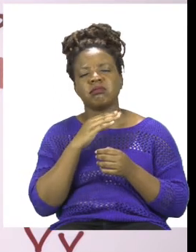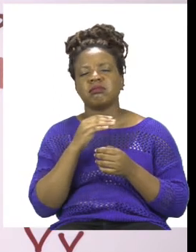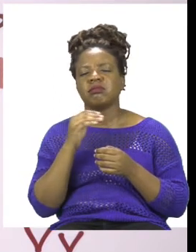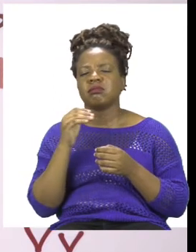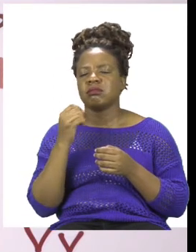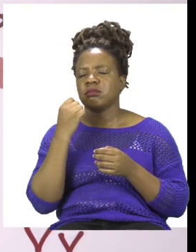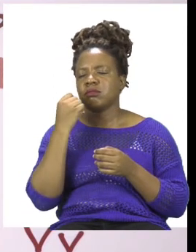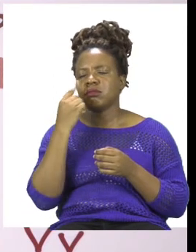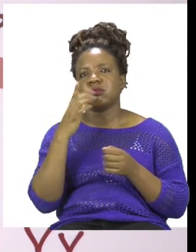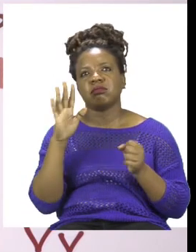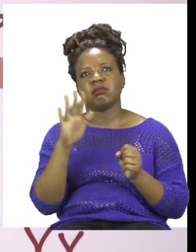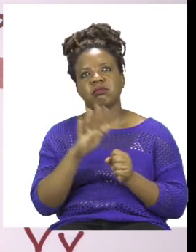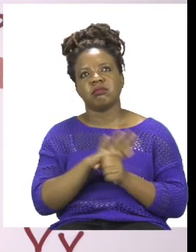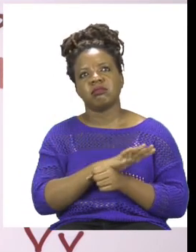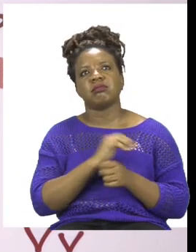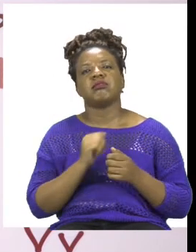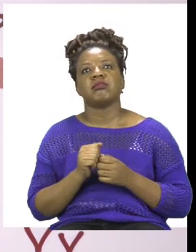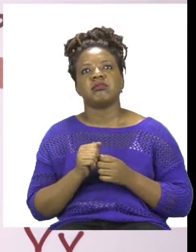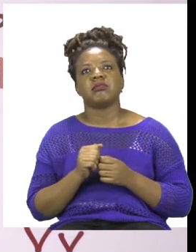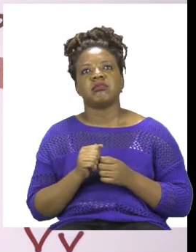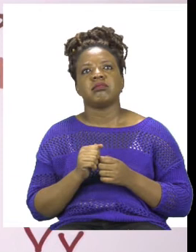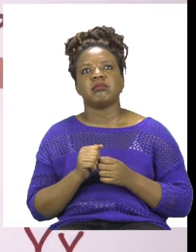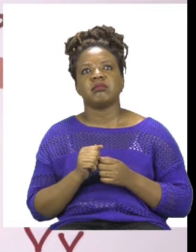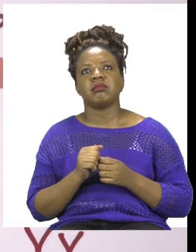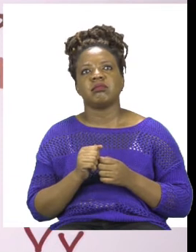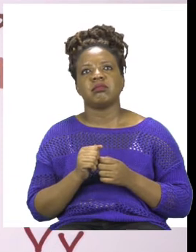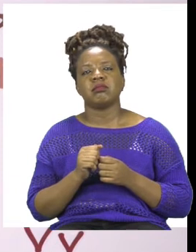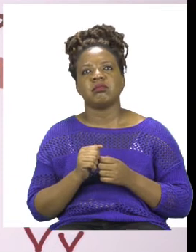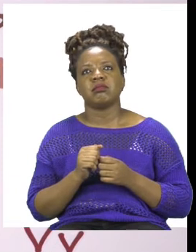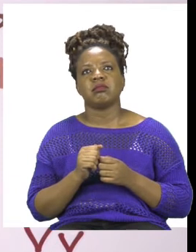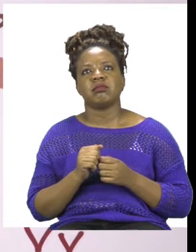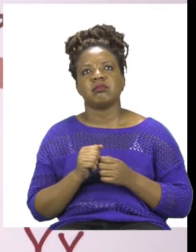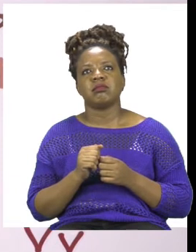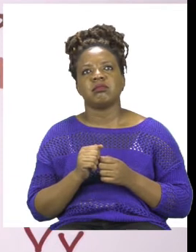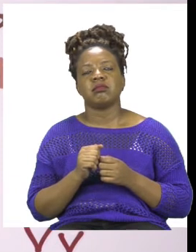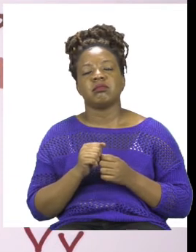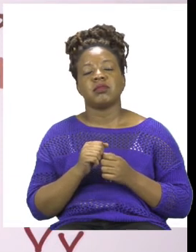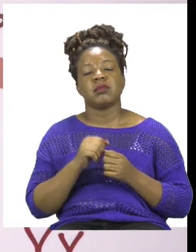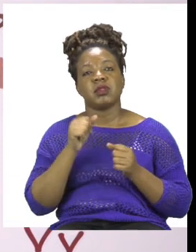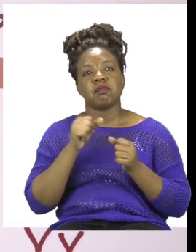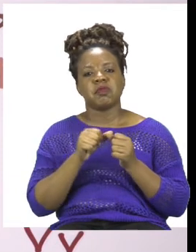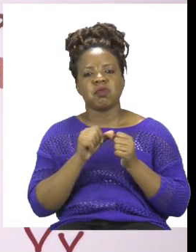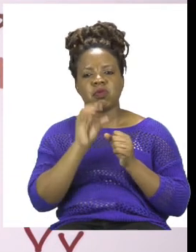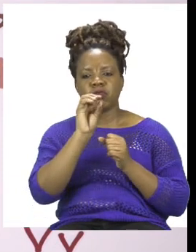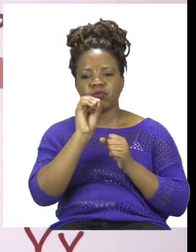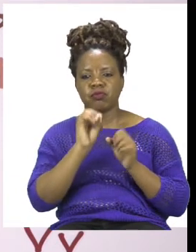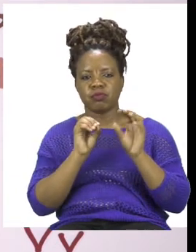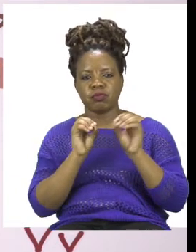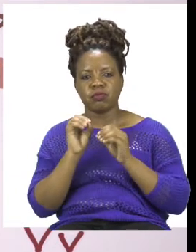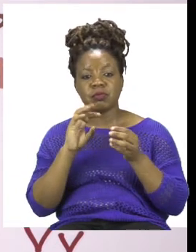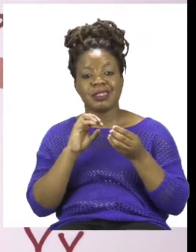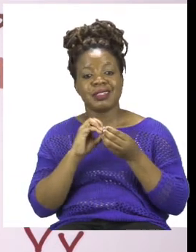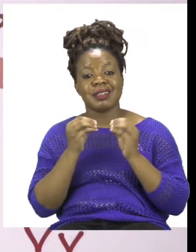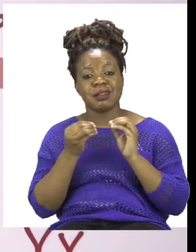number that we didn't need. So you need to make sure that the numbers that you take are the ones that you need to solve the